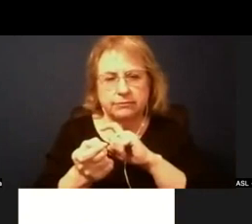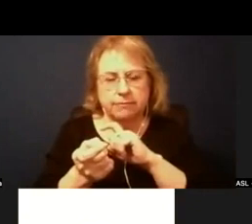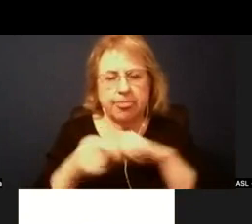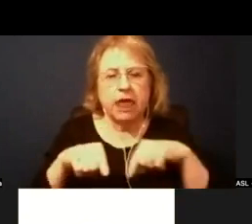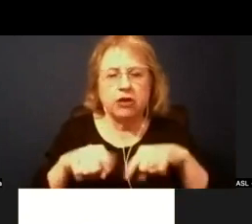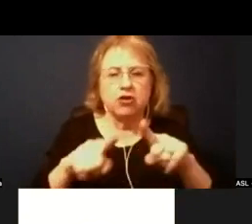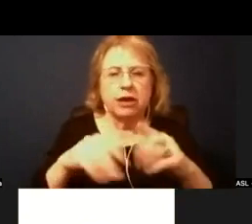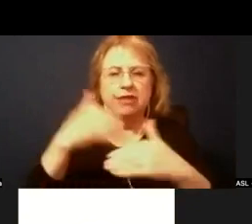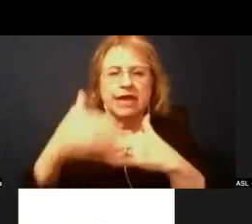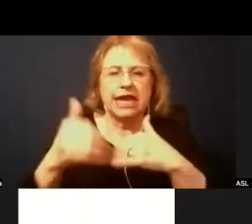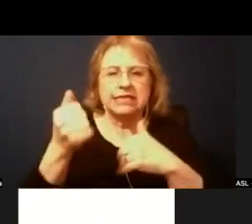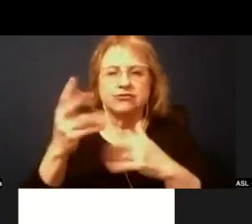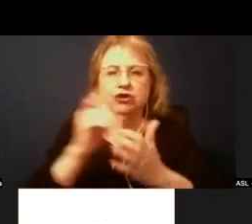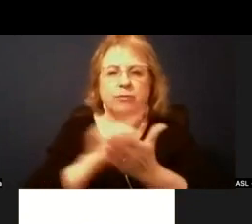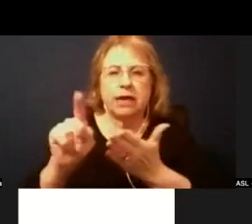few months. Yeah.